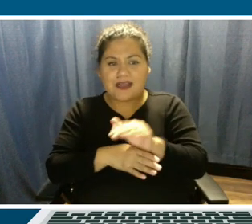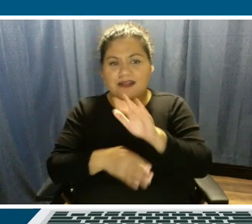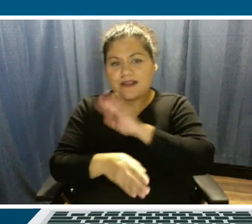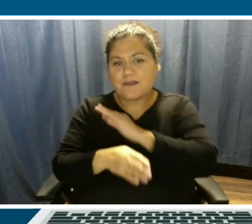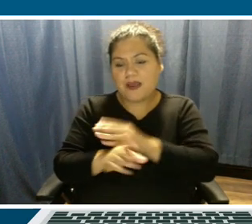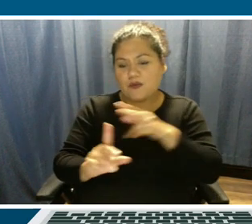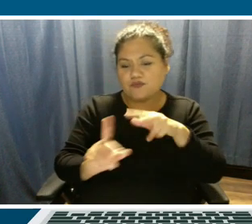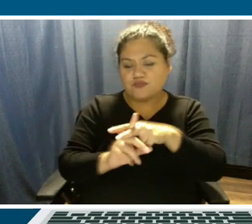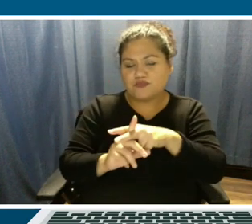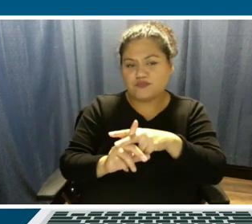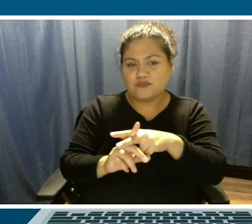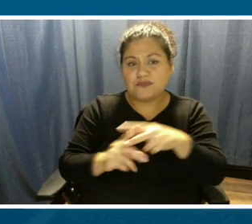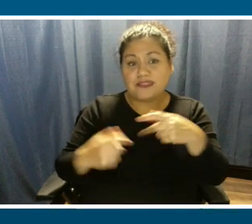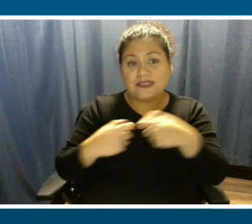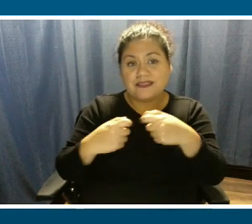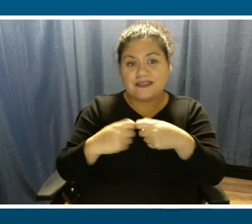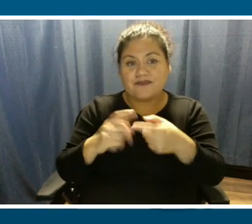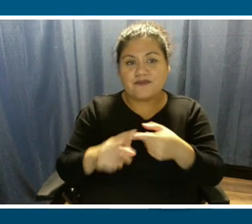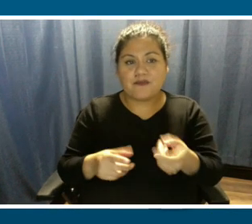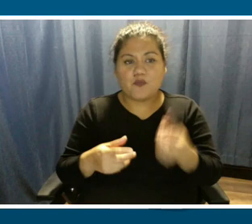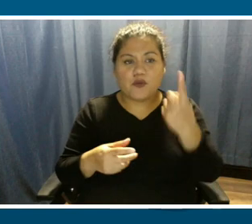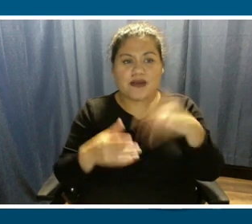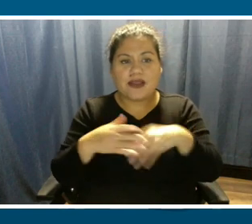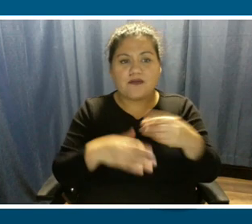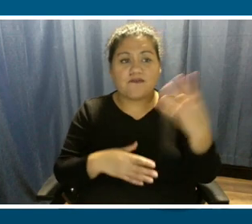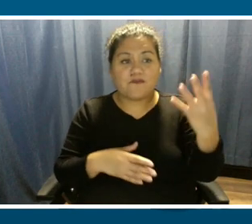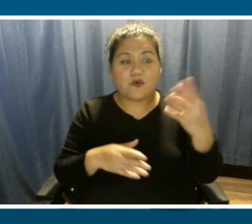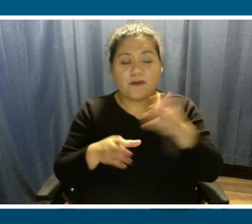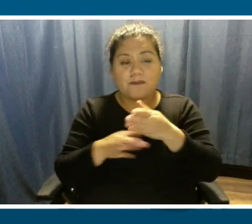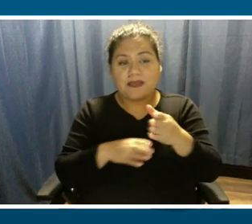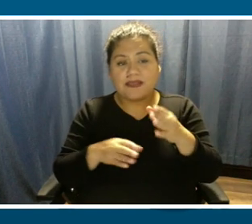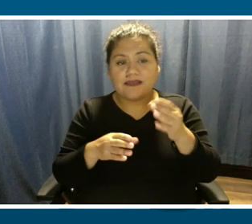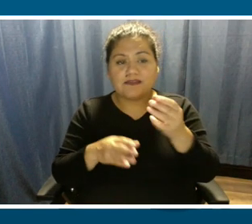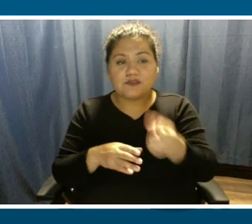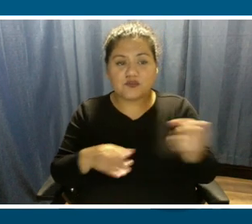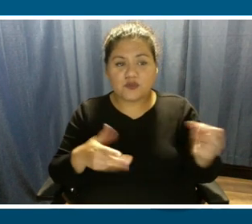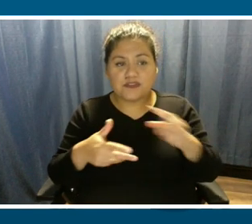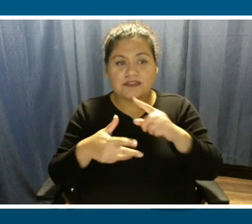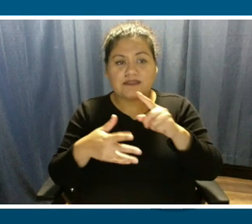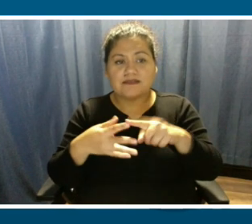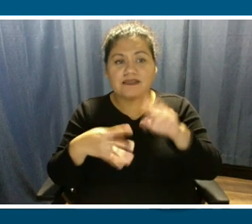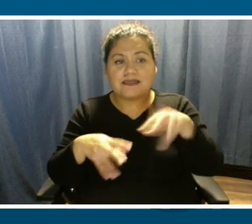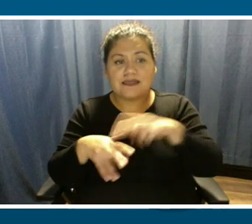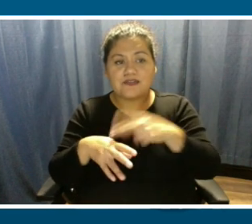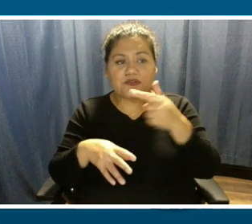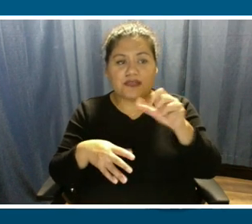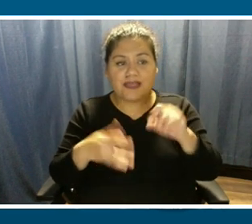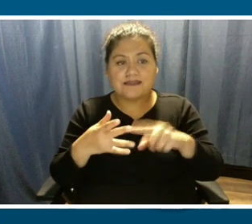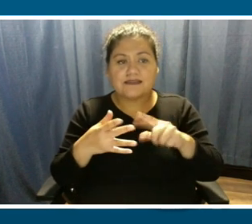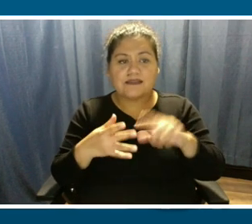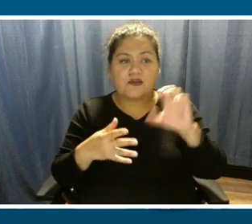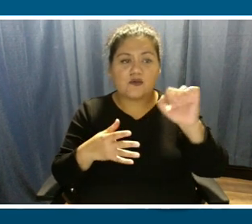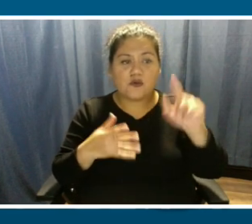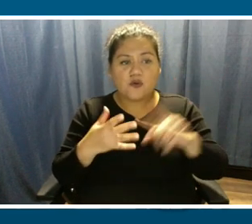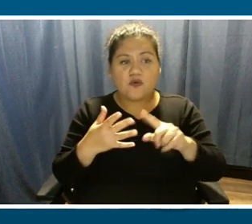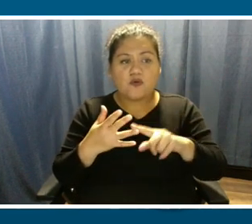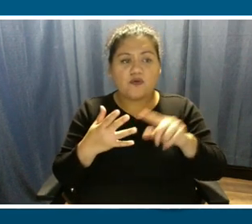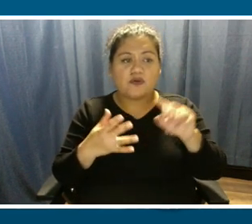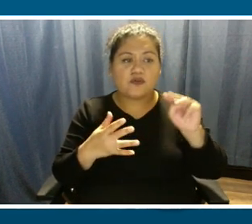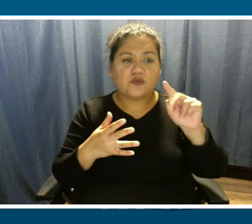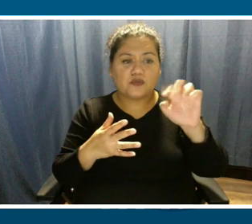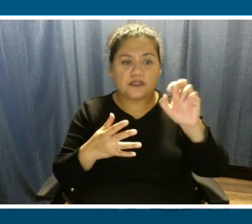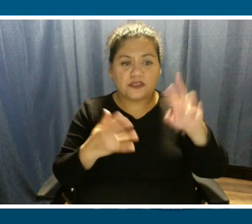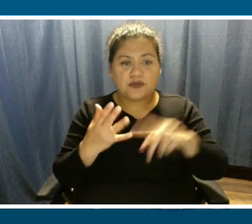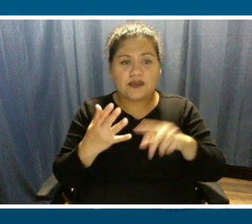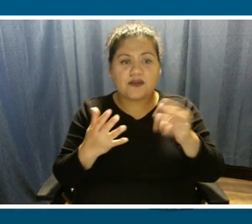coming from one of four main sources, natural gas, coal, nuclear and renewables, which are solar, wind